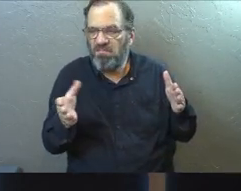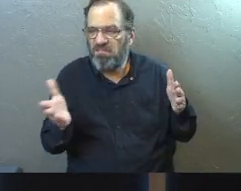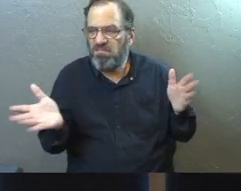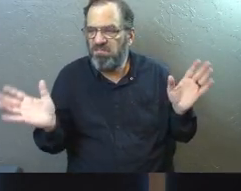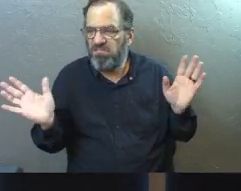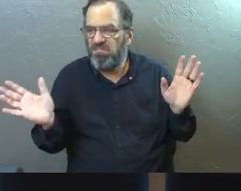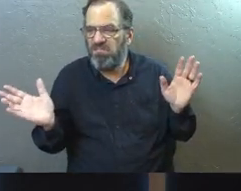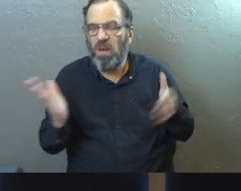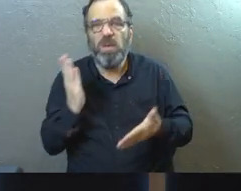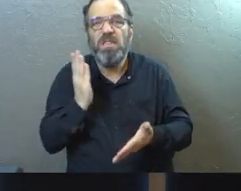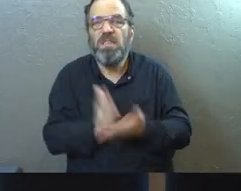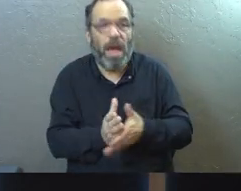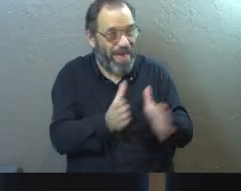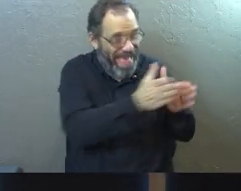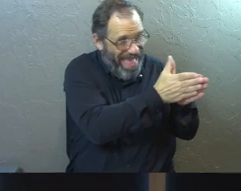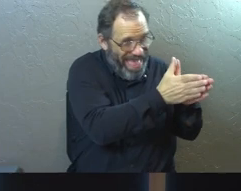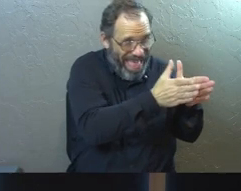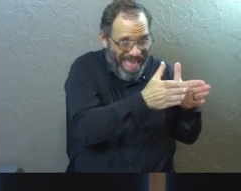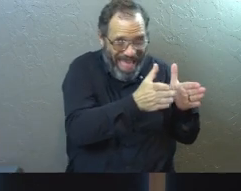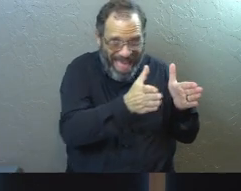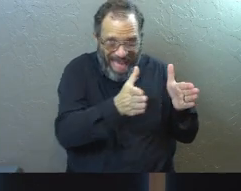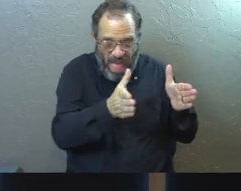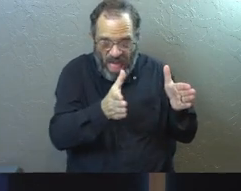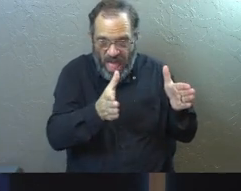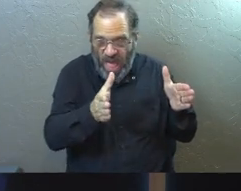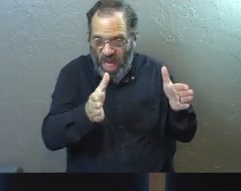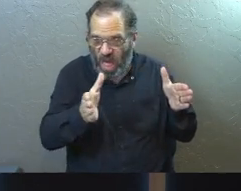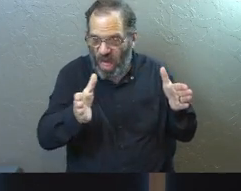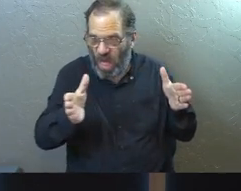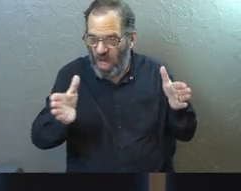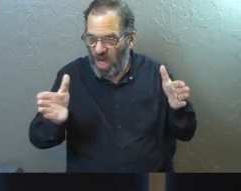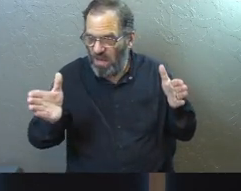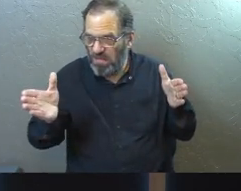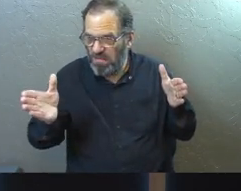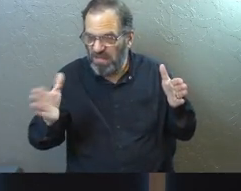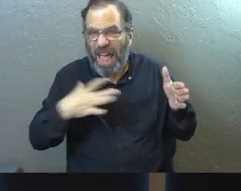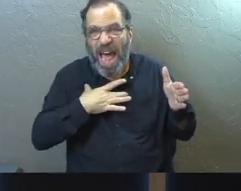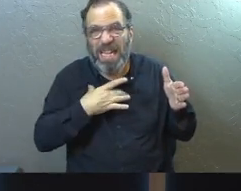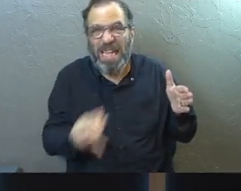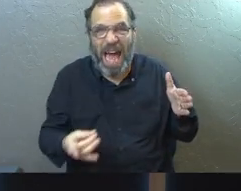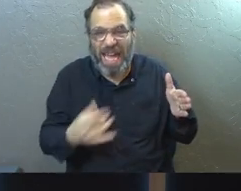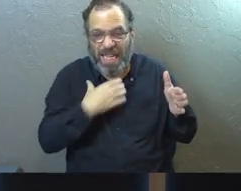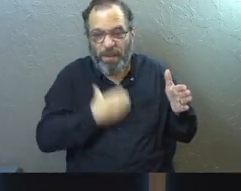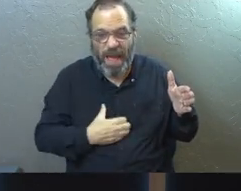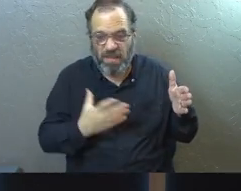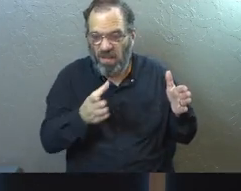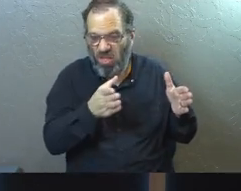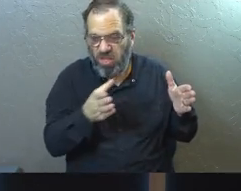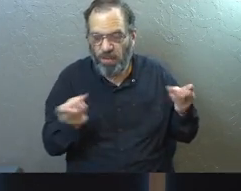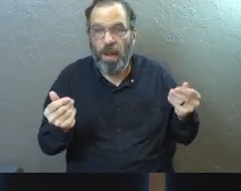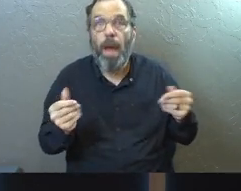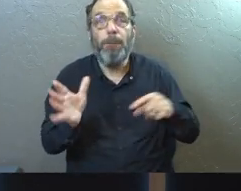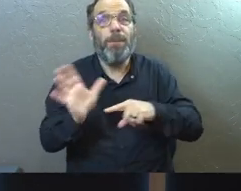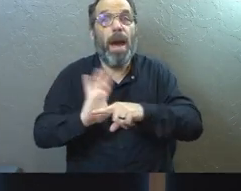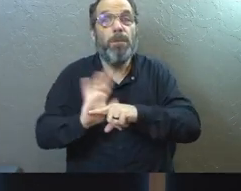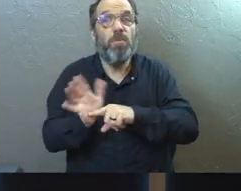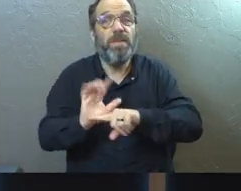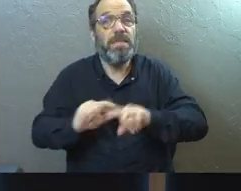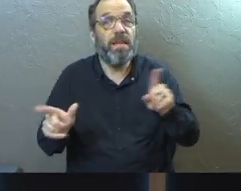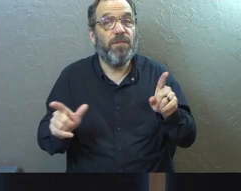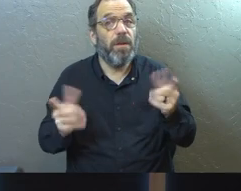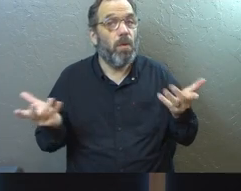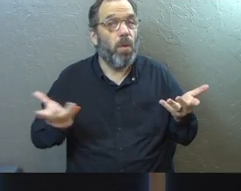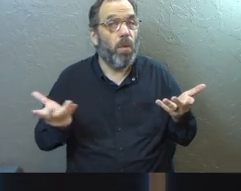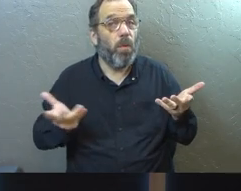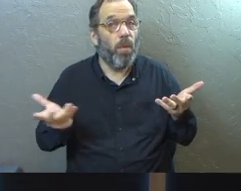kind of doing some of these things. Somewhere along the way that passion left, that like went away. But where these movies are different from, I think,